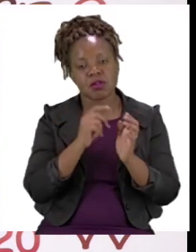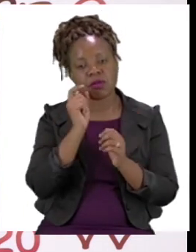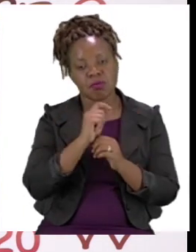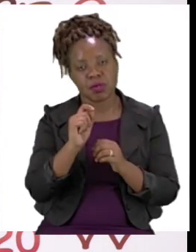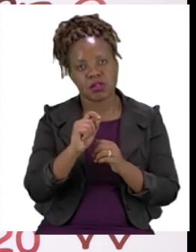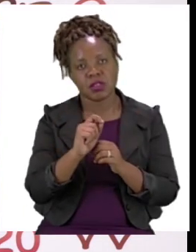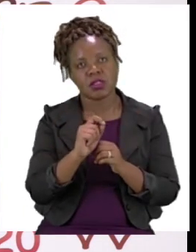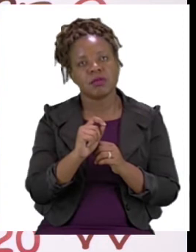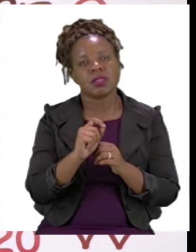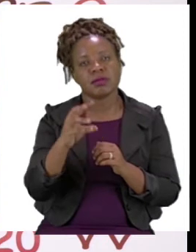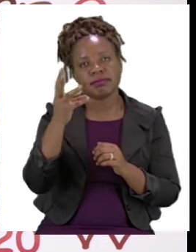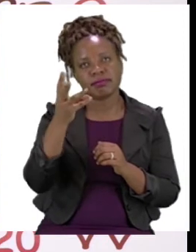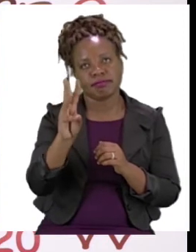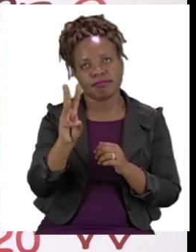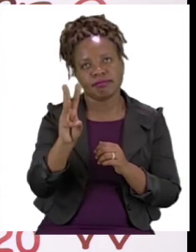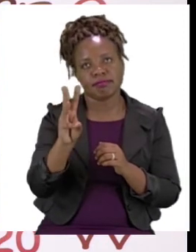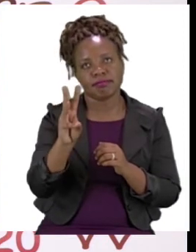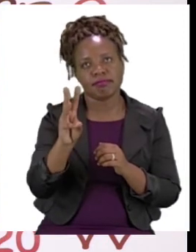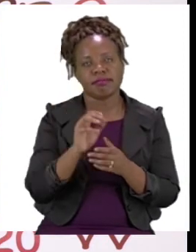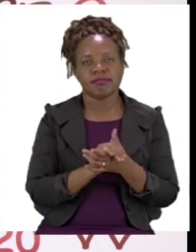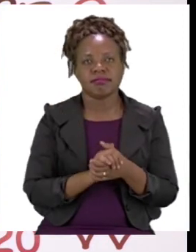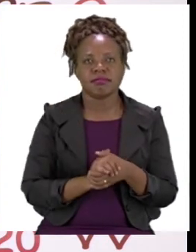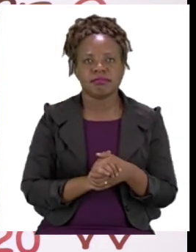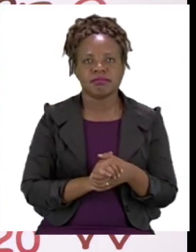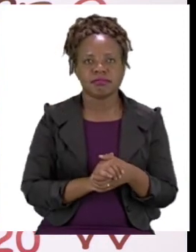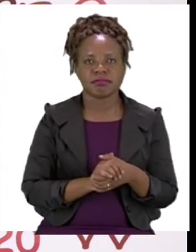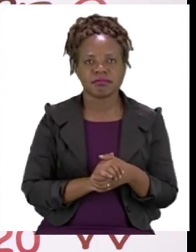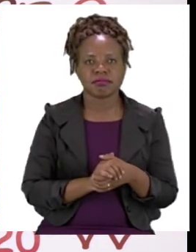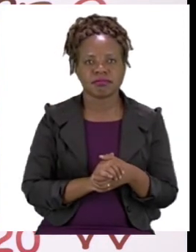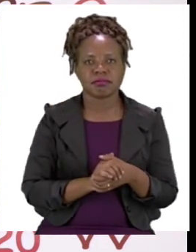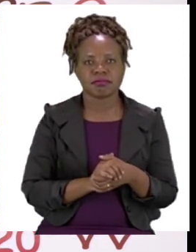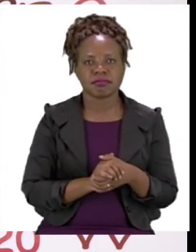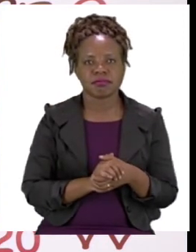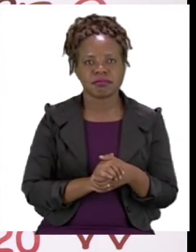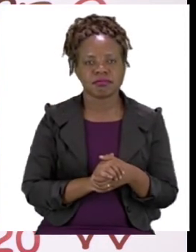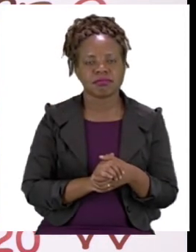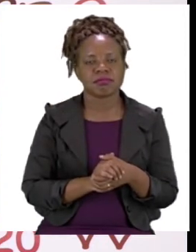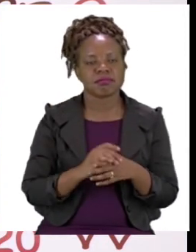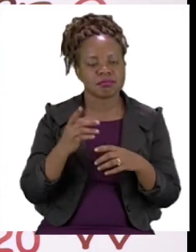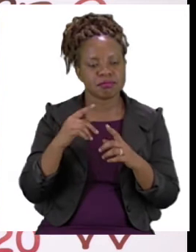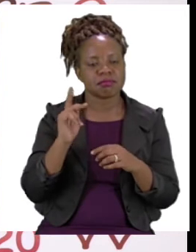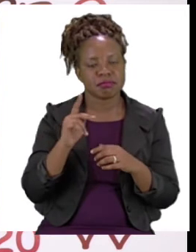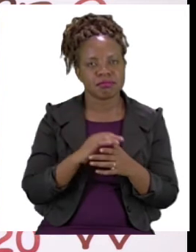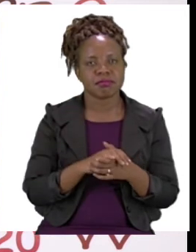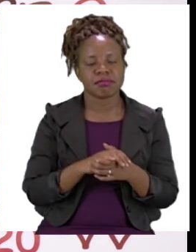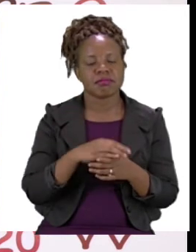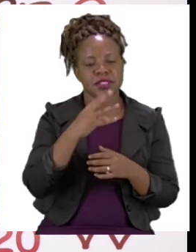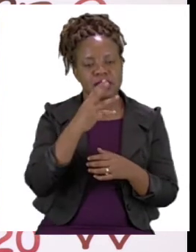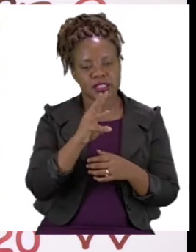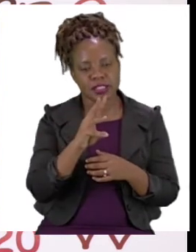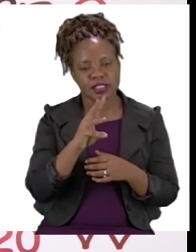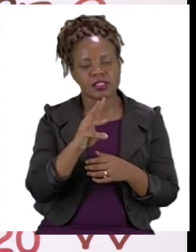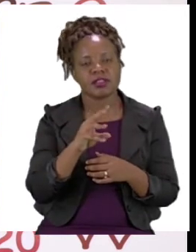please write the number 6. Then after that, we continue from 6 counting